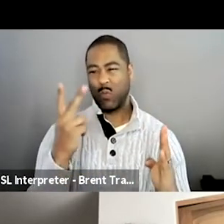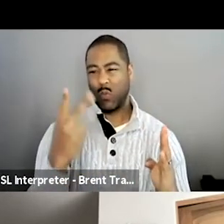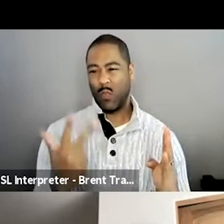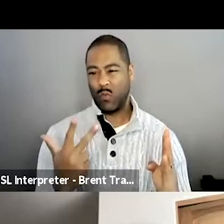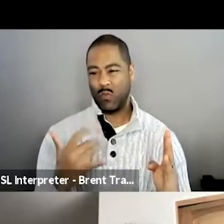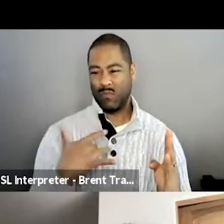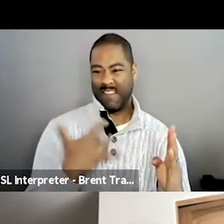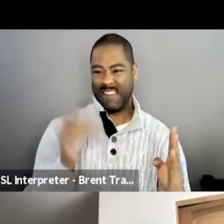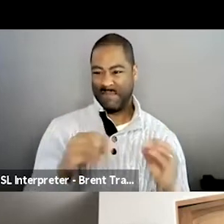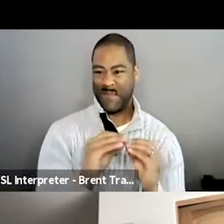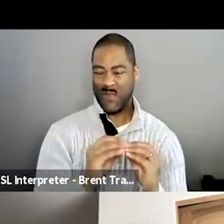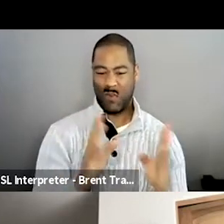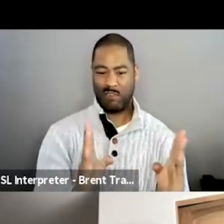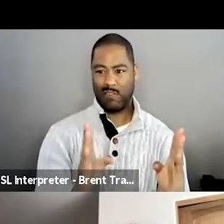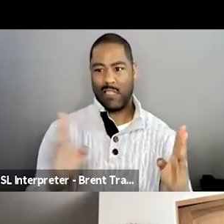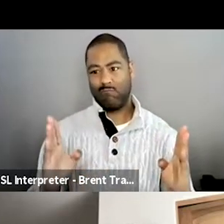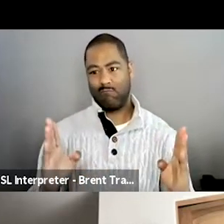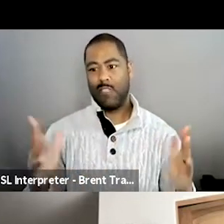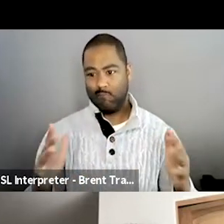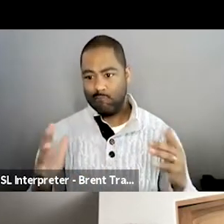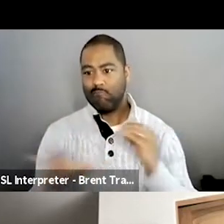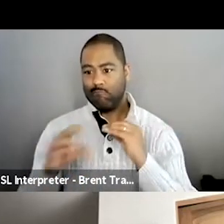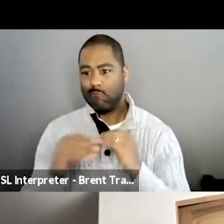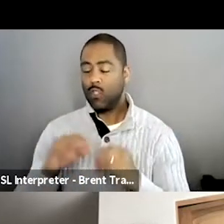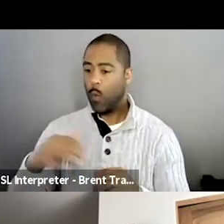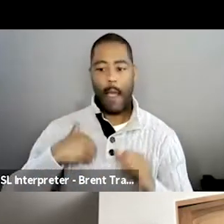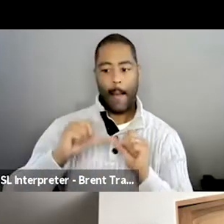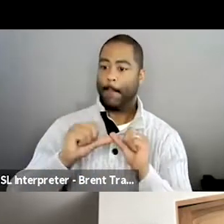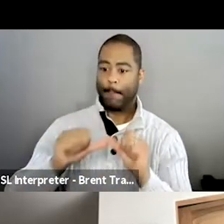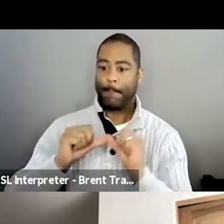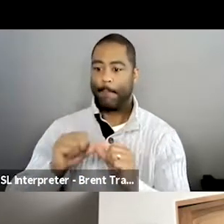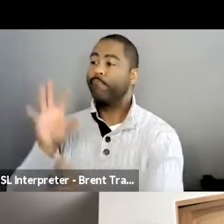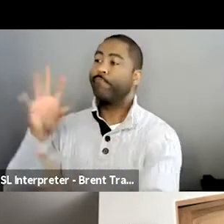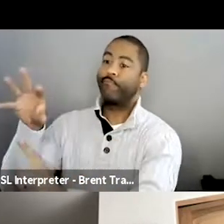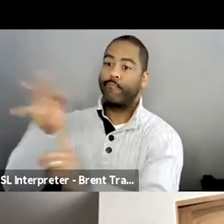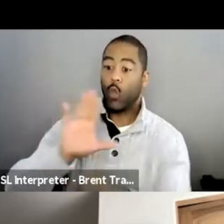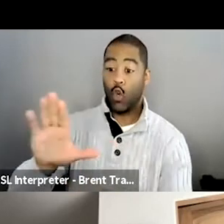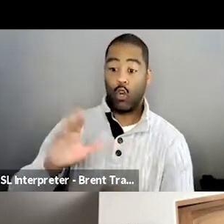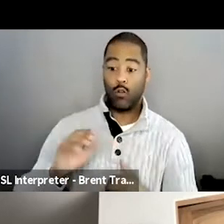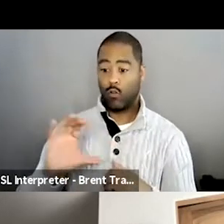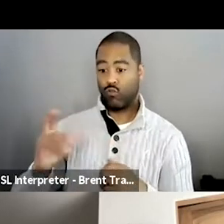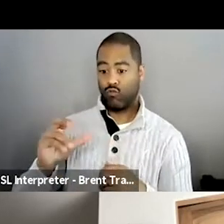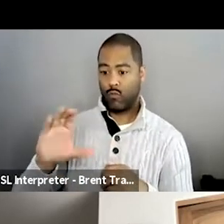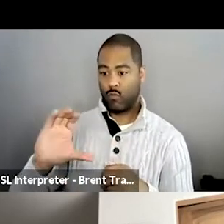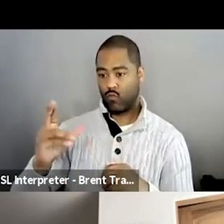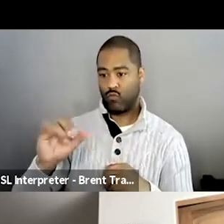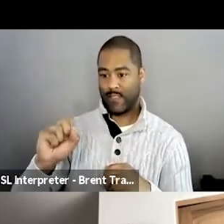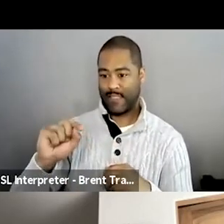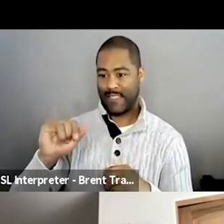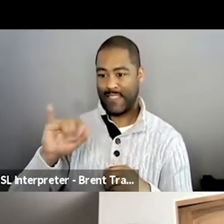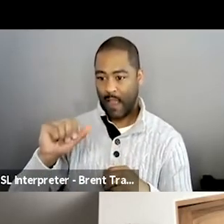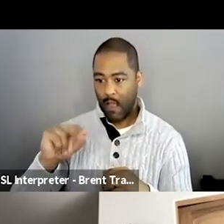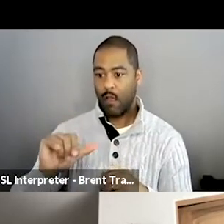keep bringing cameras and sound and seeing what's going on in her life and just wait till things begin to happen. And, you know,